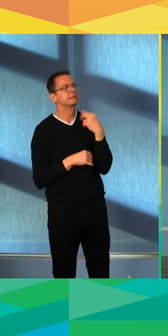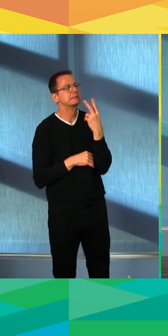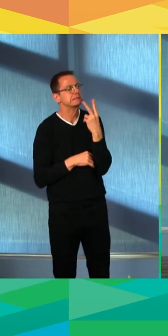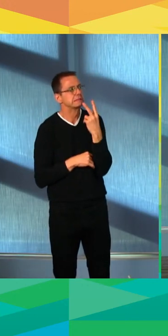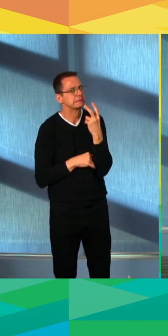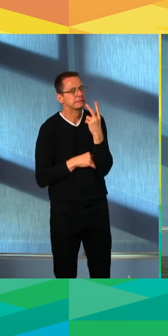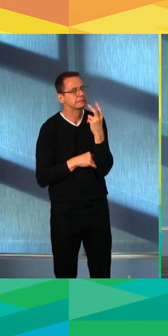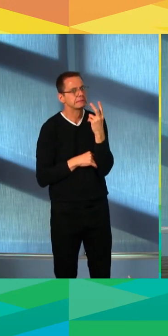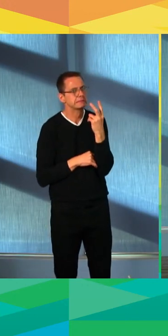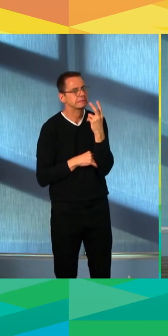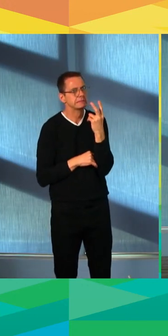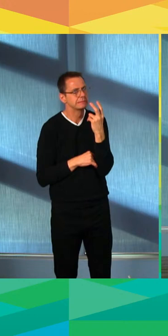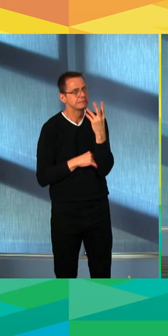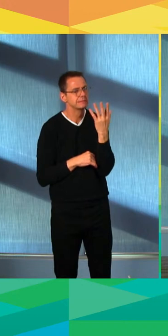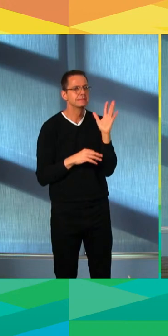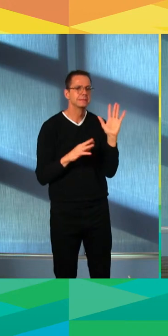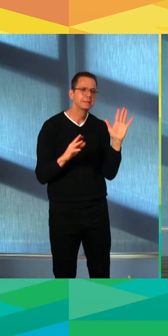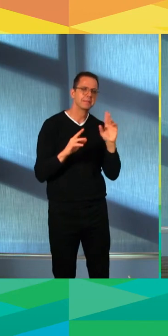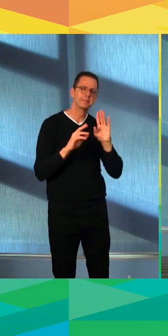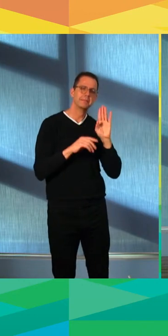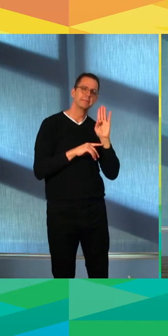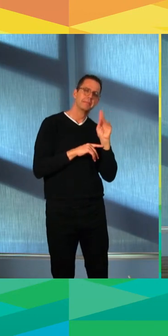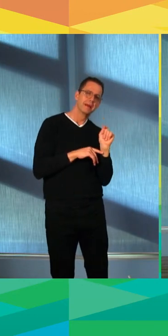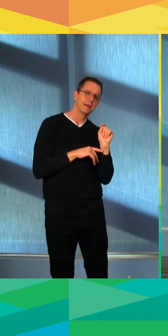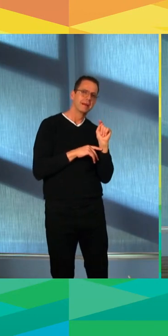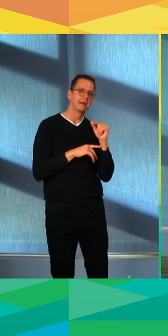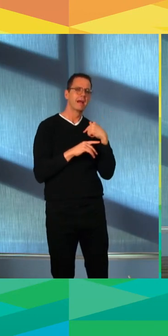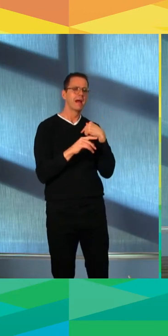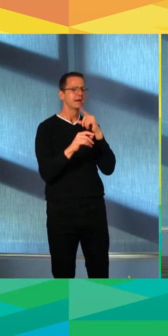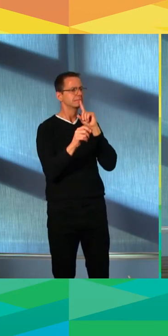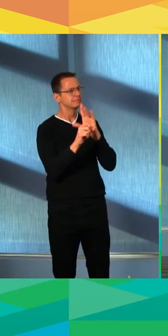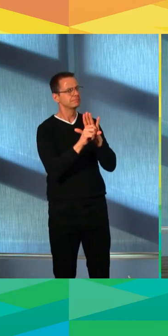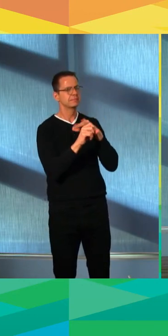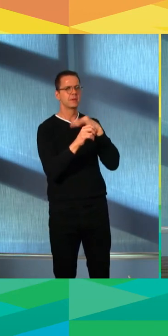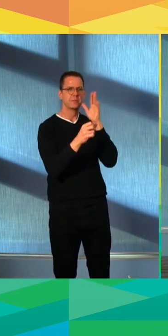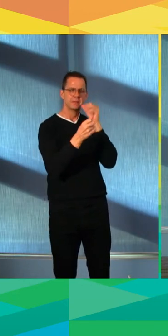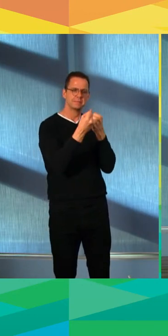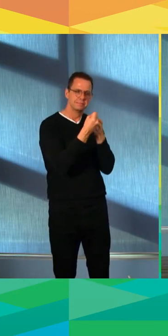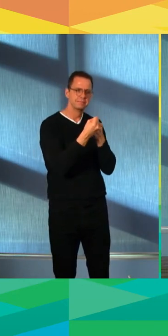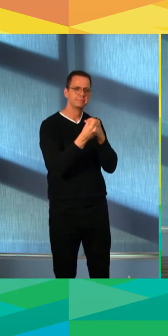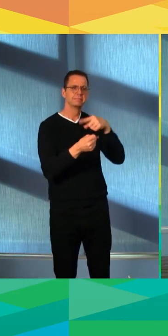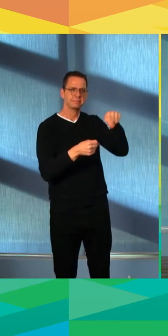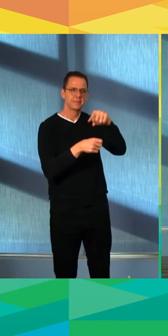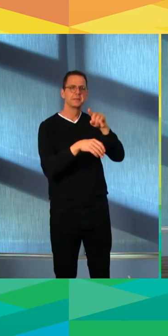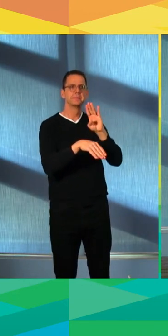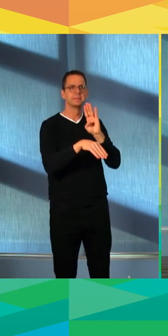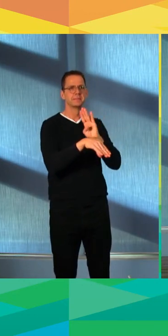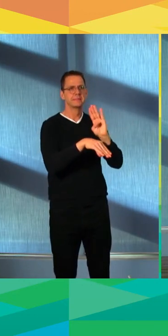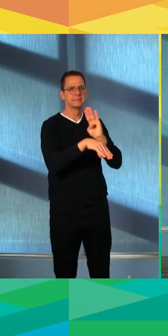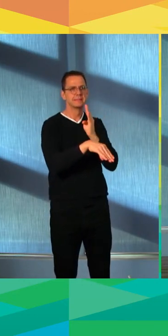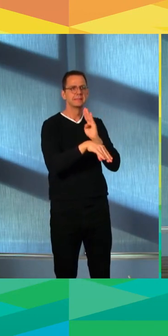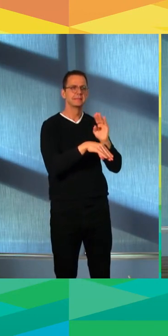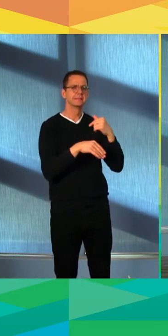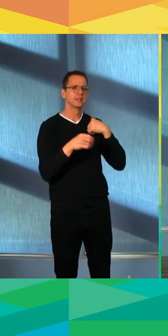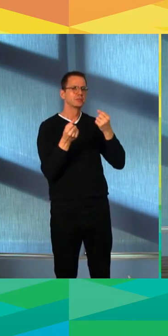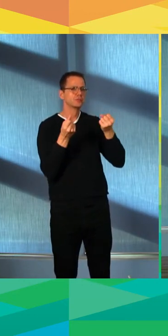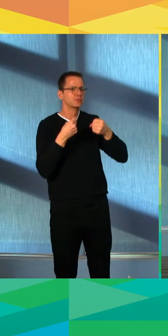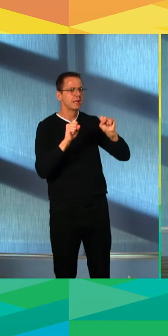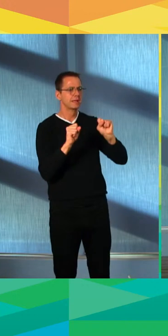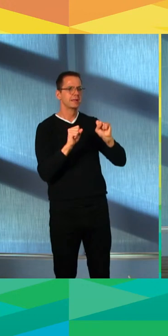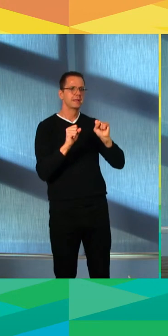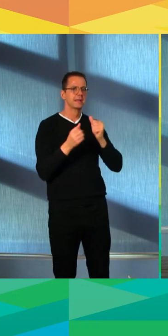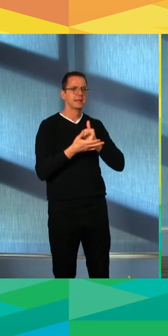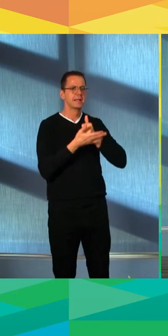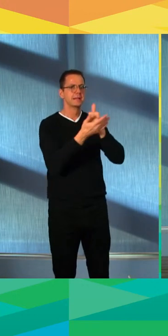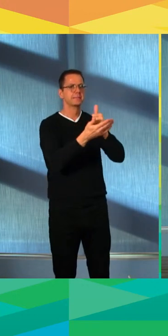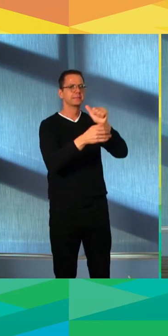I think we've shown our commitment to supporting those businesses and moving swiftly to get to get them the outcome that they're looking